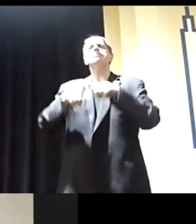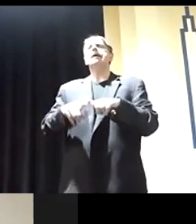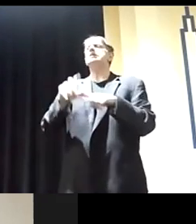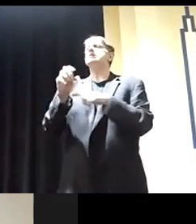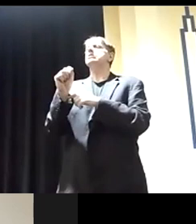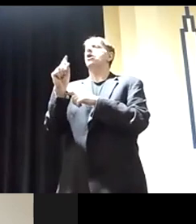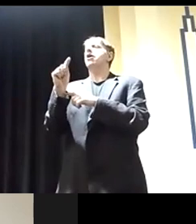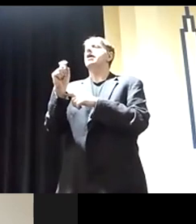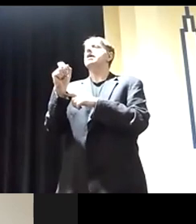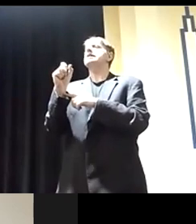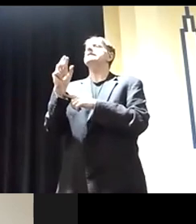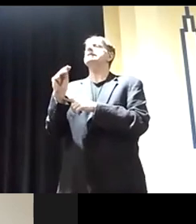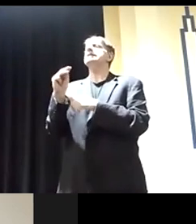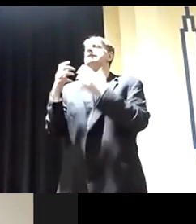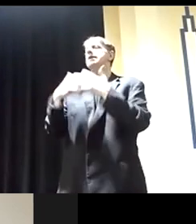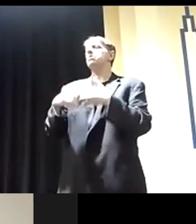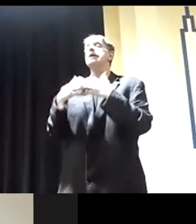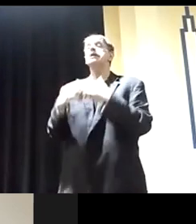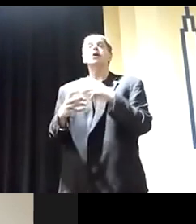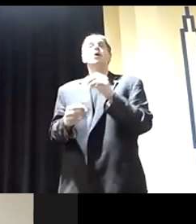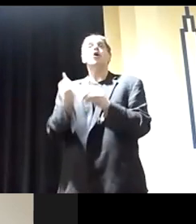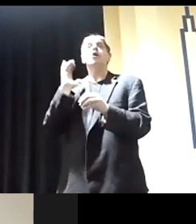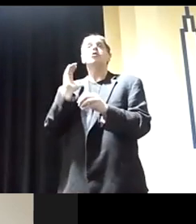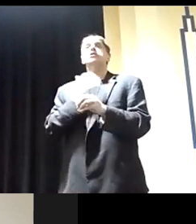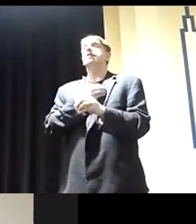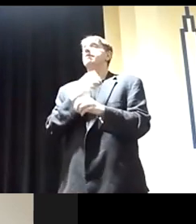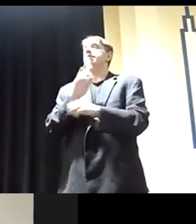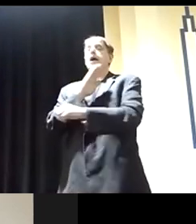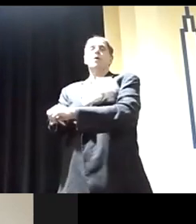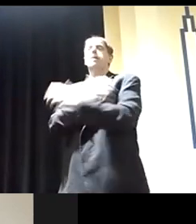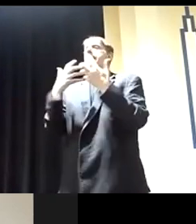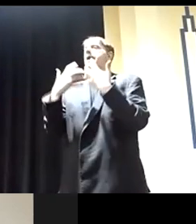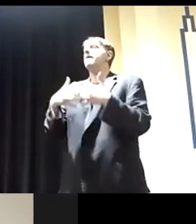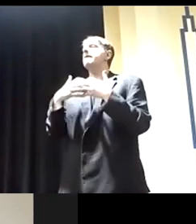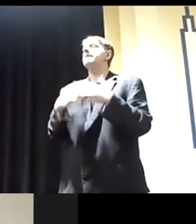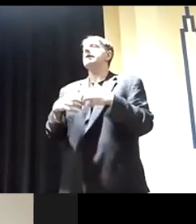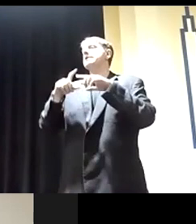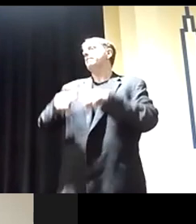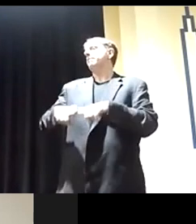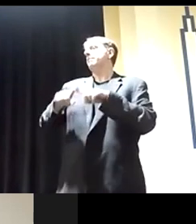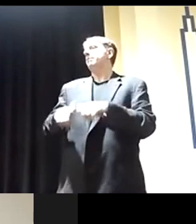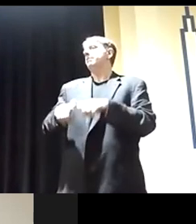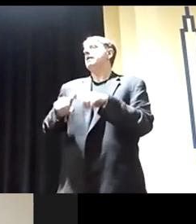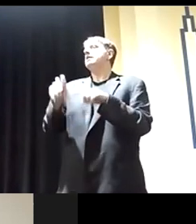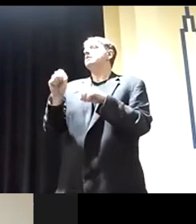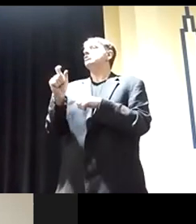Um, most of our power plants are mostly based on the steam engine, even like, uh, the, the hydro electric turbines are pretty much the